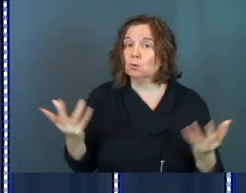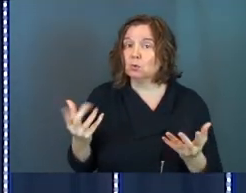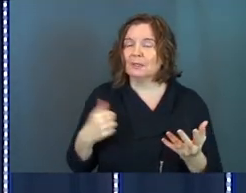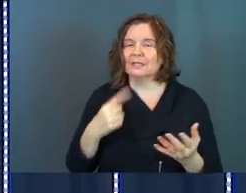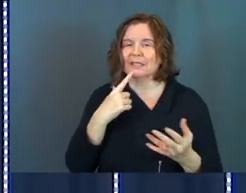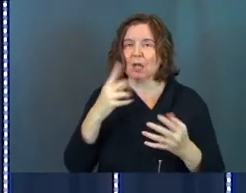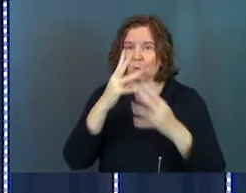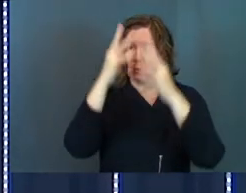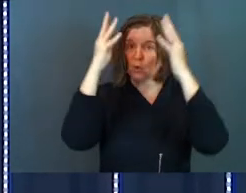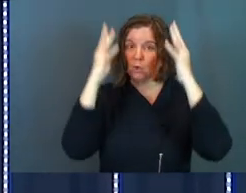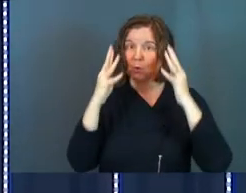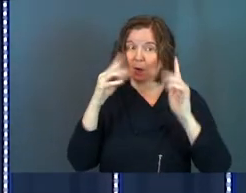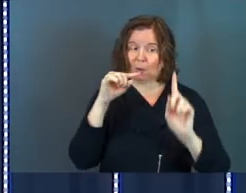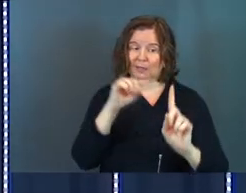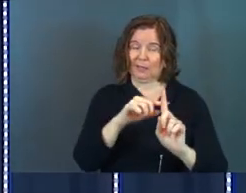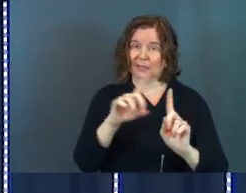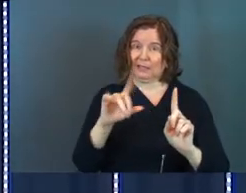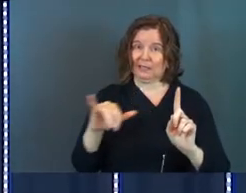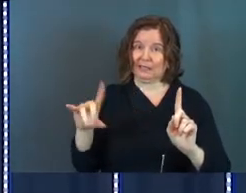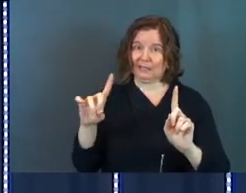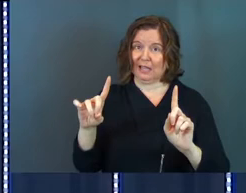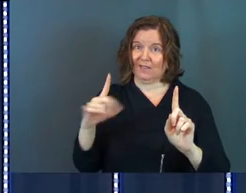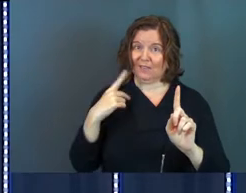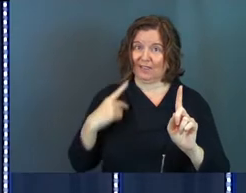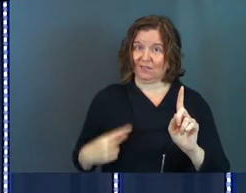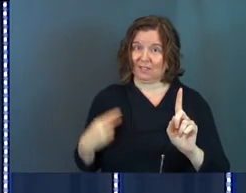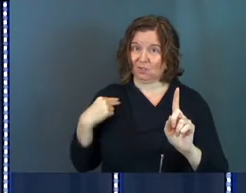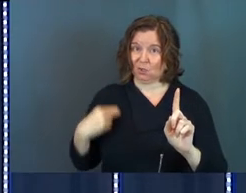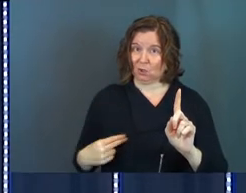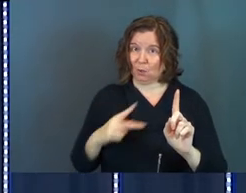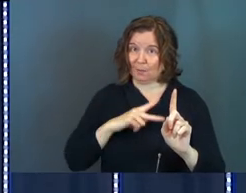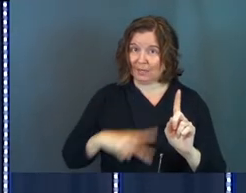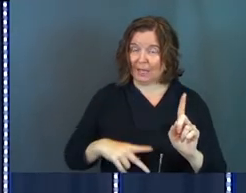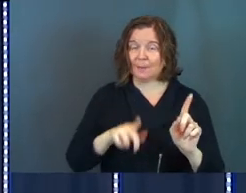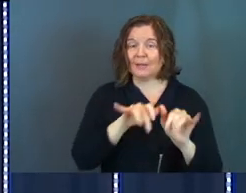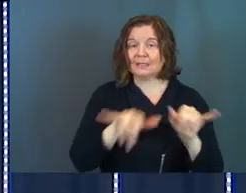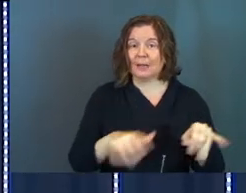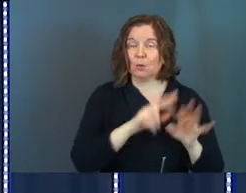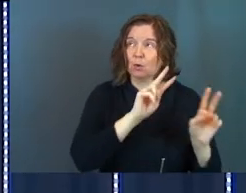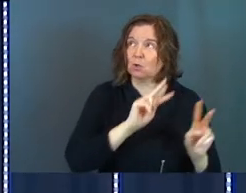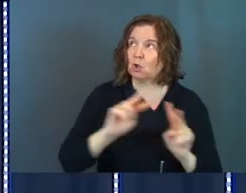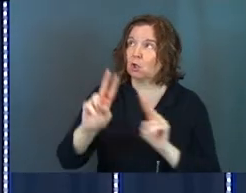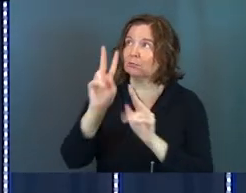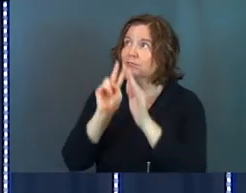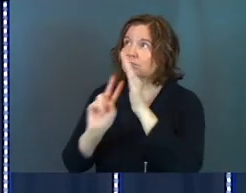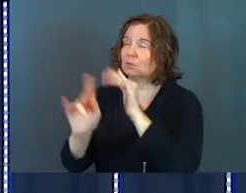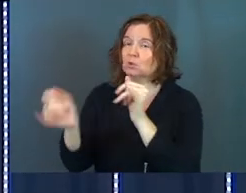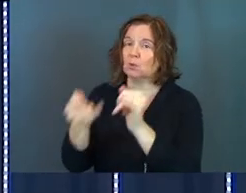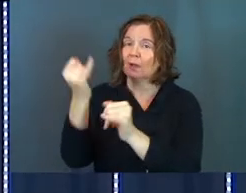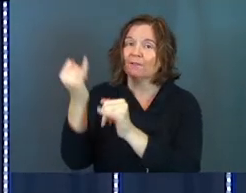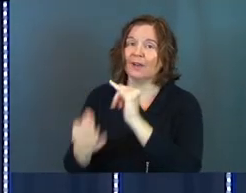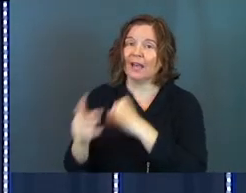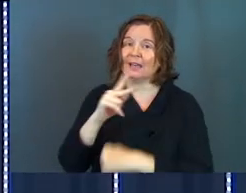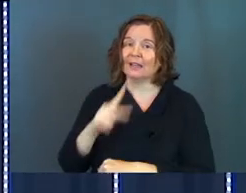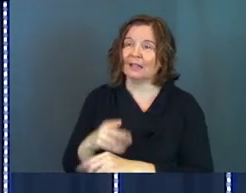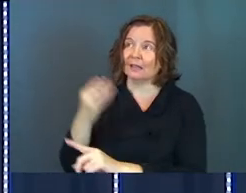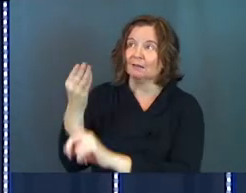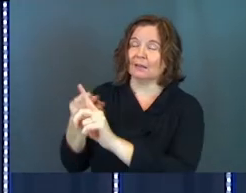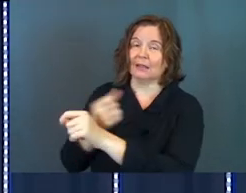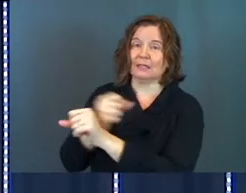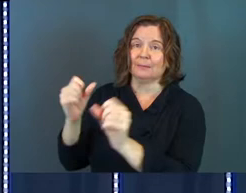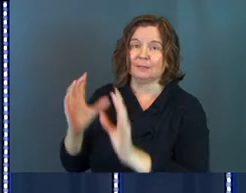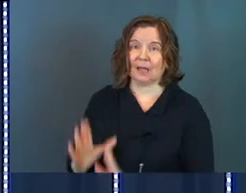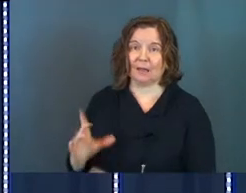saying, we're crowning David today and we're crowning the physical human king, but we're also looking ahead to the final king that is Messiah.